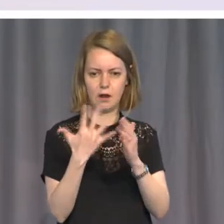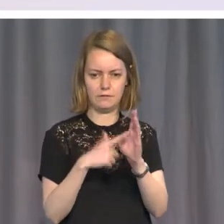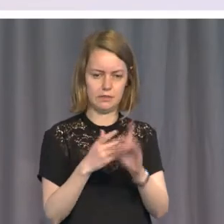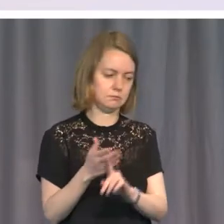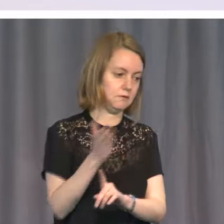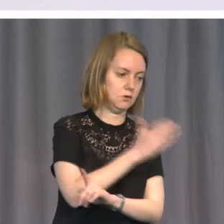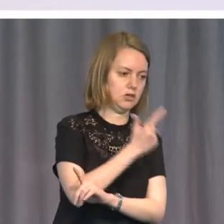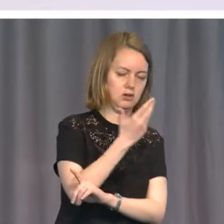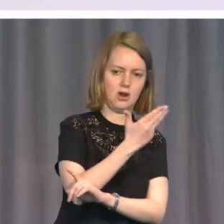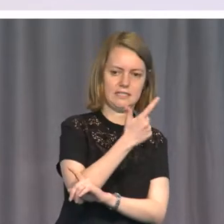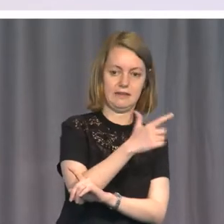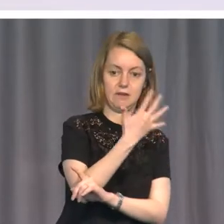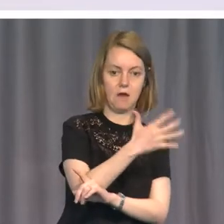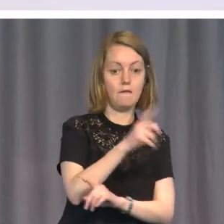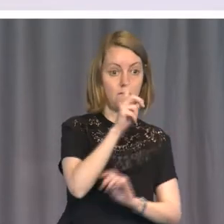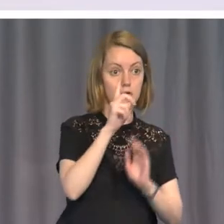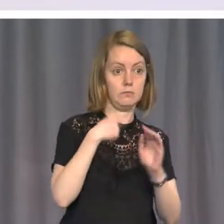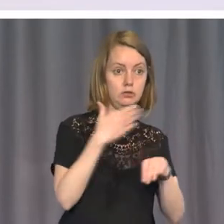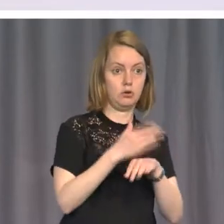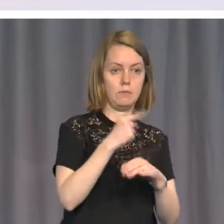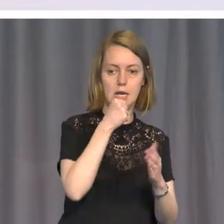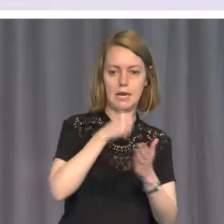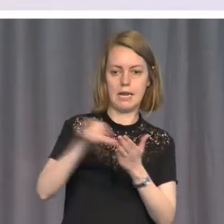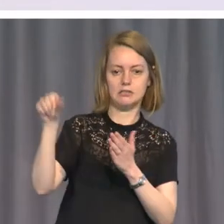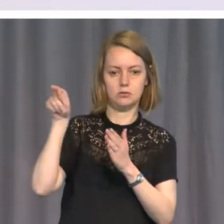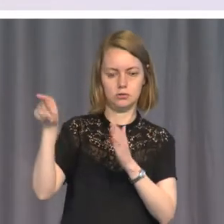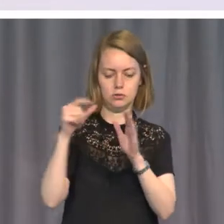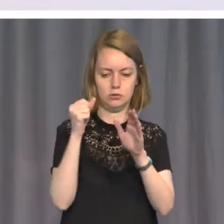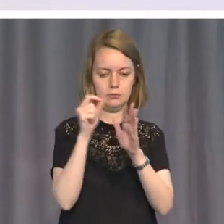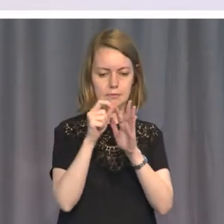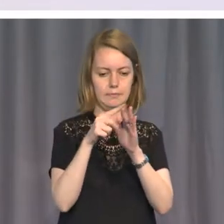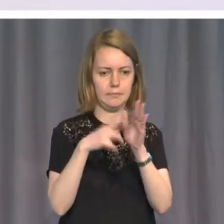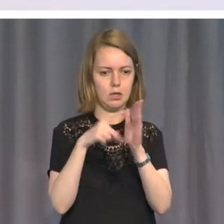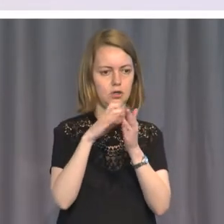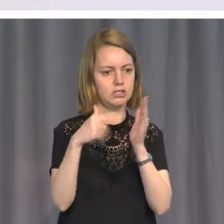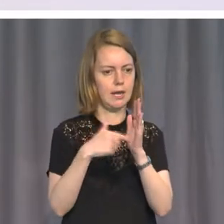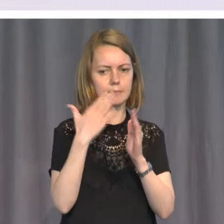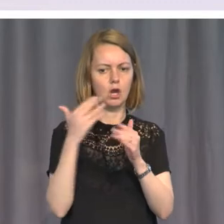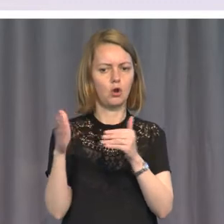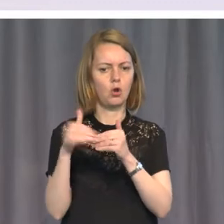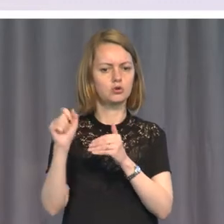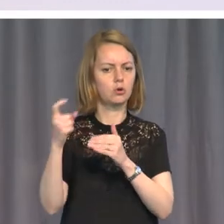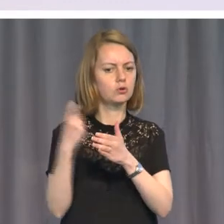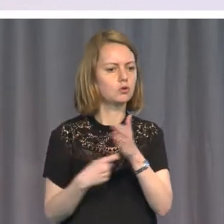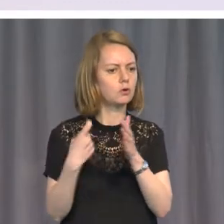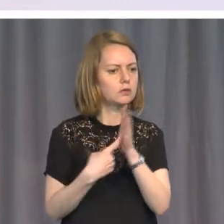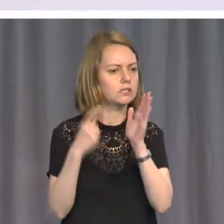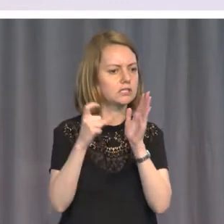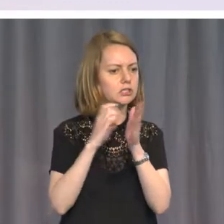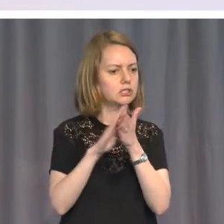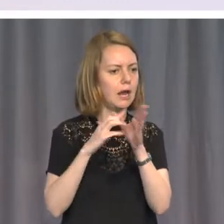begging letter to General Pinochet, please close your torture chambers. So in a quarter of a century,